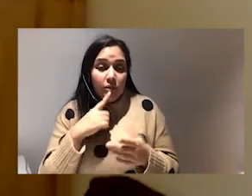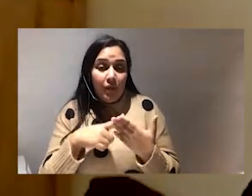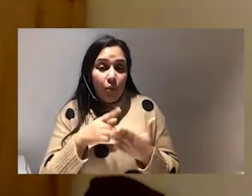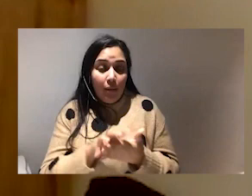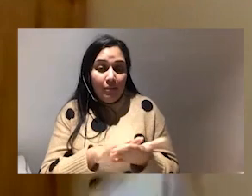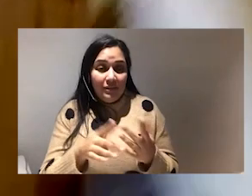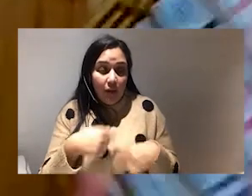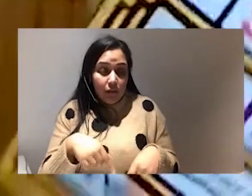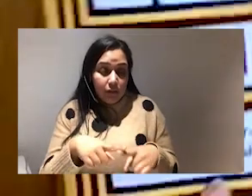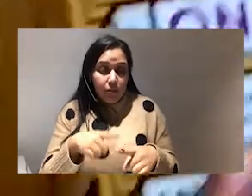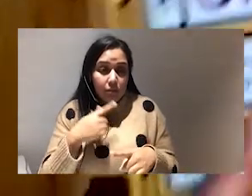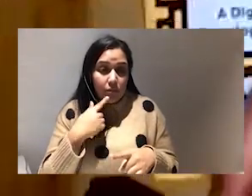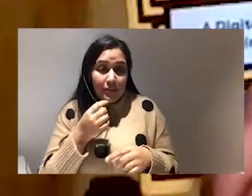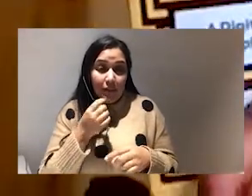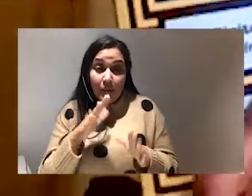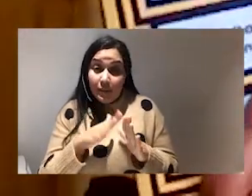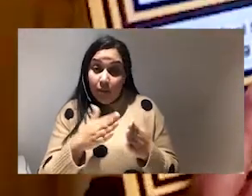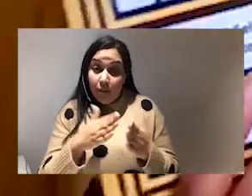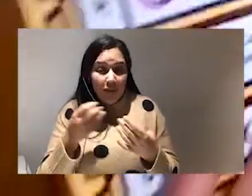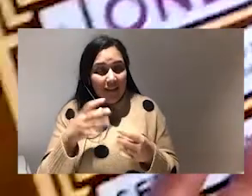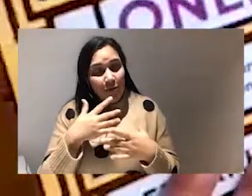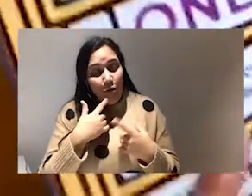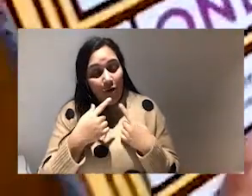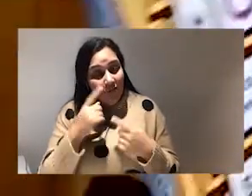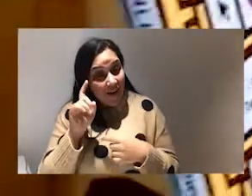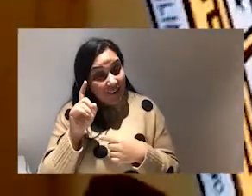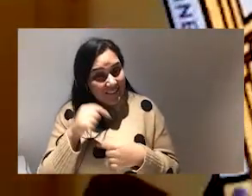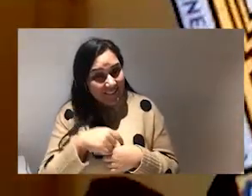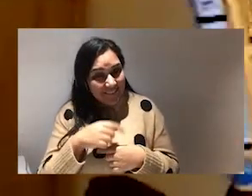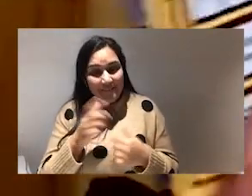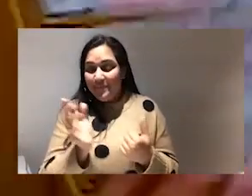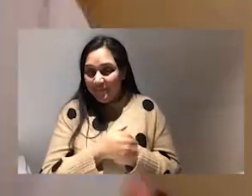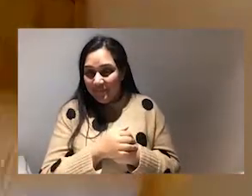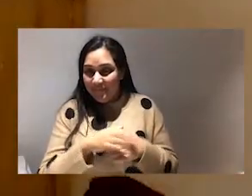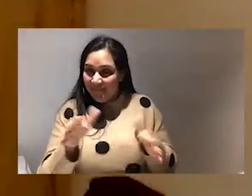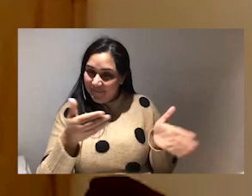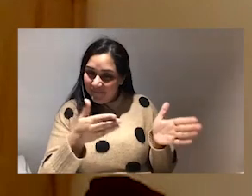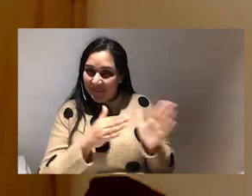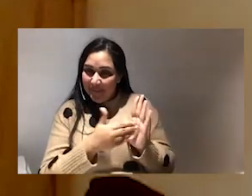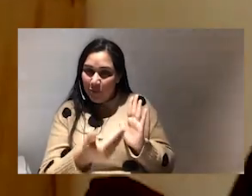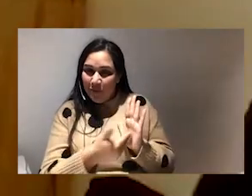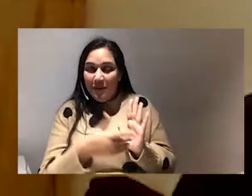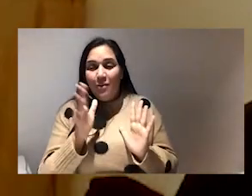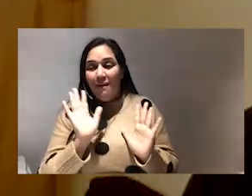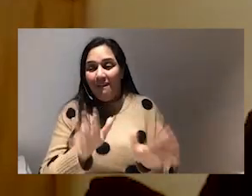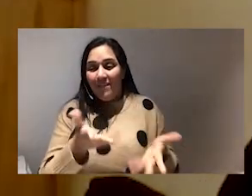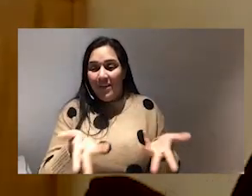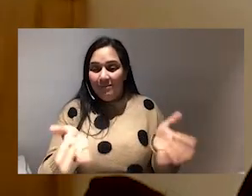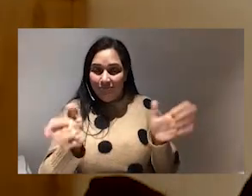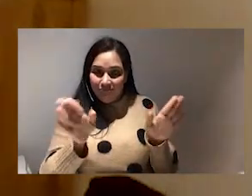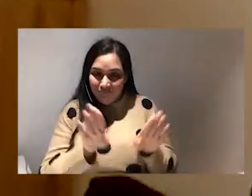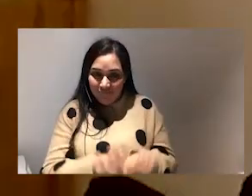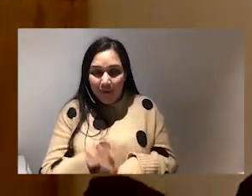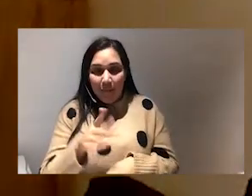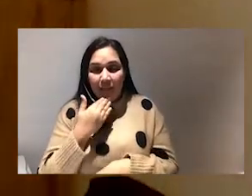us and obviously there is this amazing book that gives you a lot of ideas but i will leave it there and just say